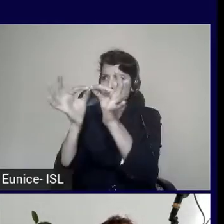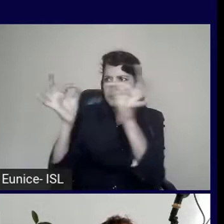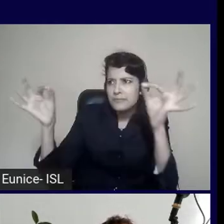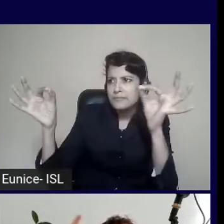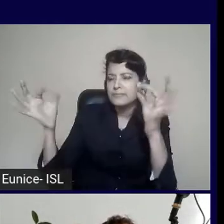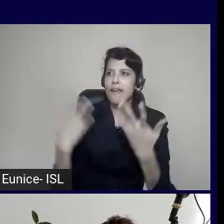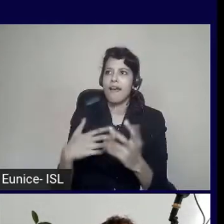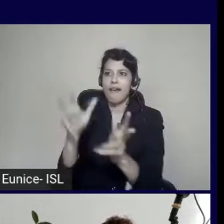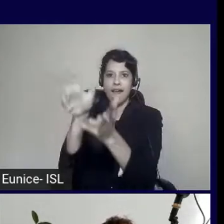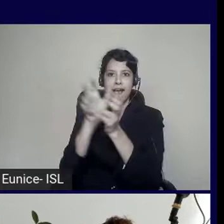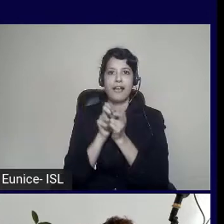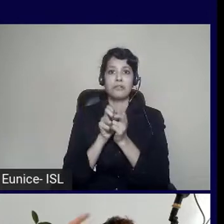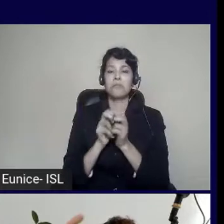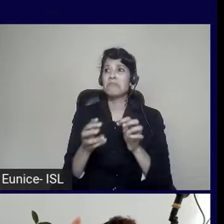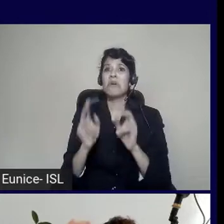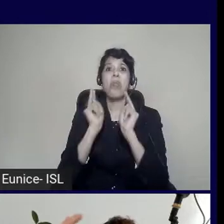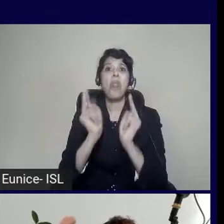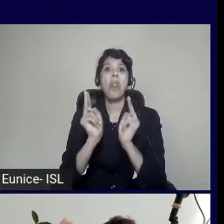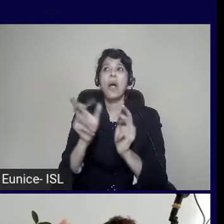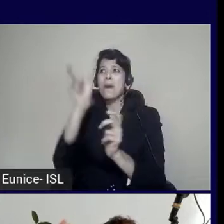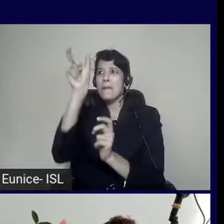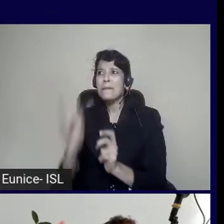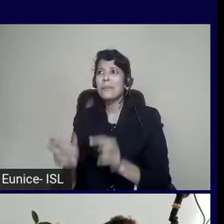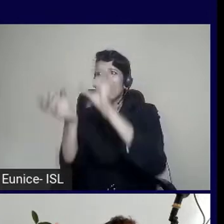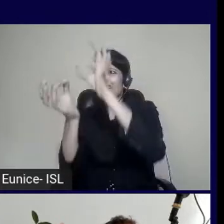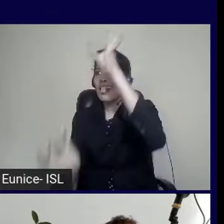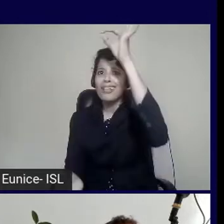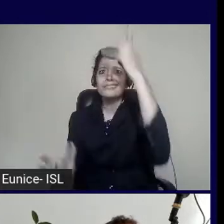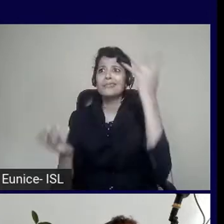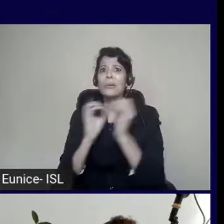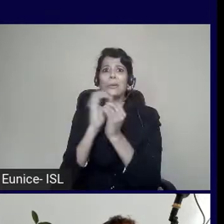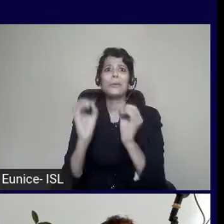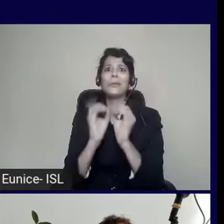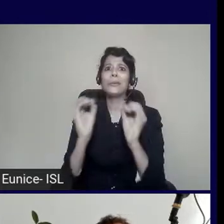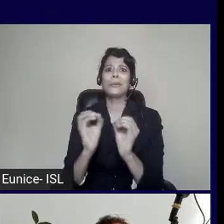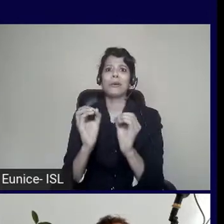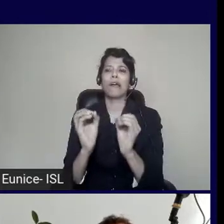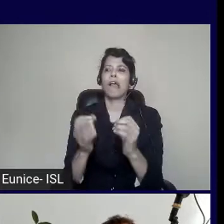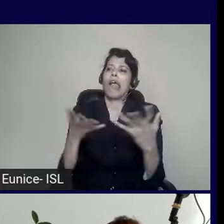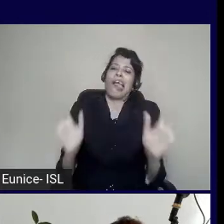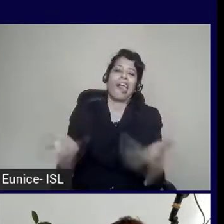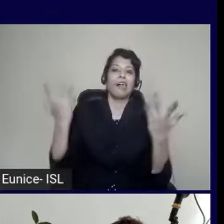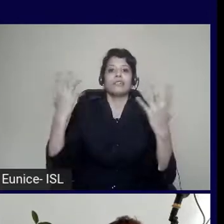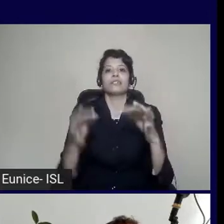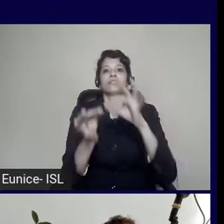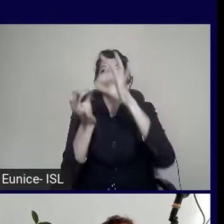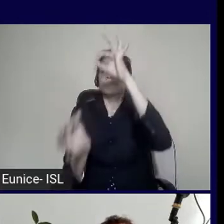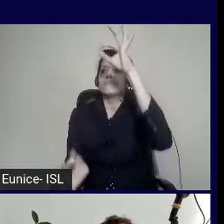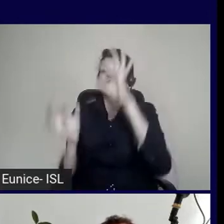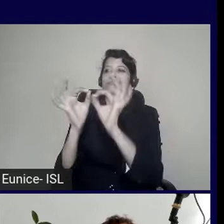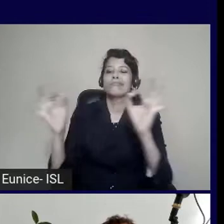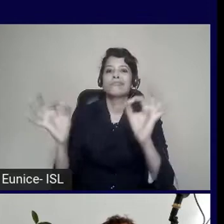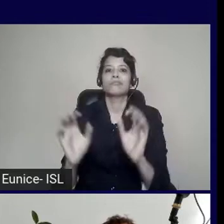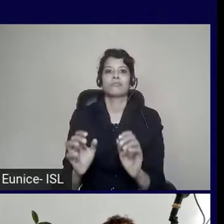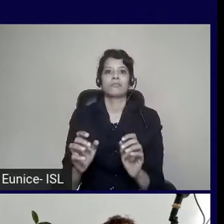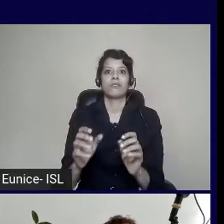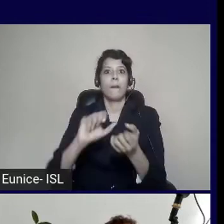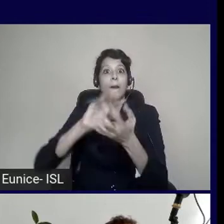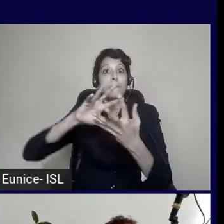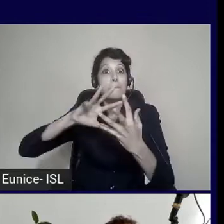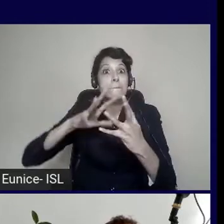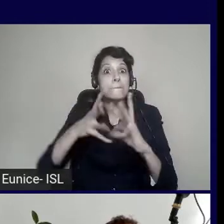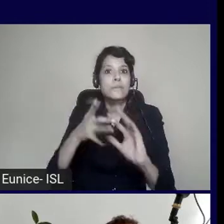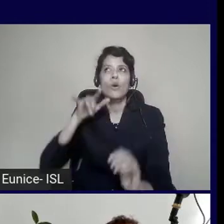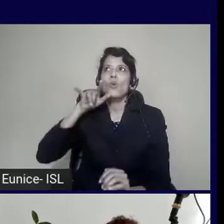a manifestation, a creation in their head. So then they started flying those planes, and people started crashing. And they brought